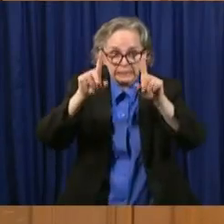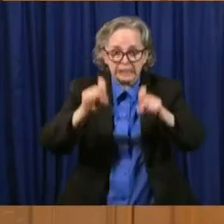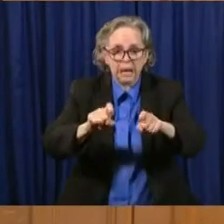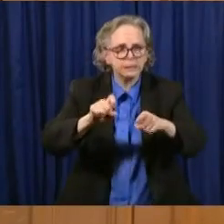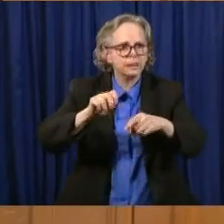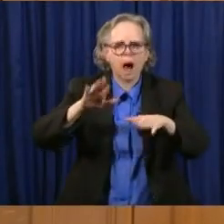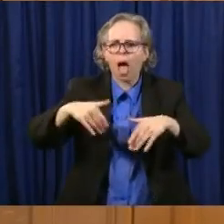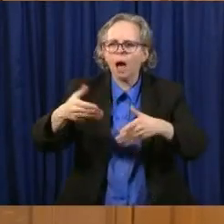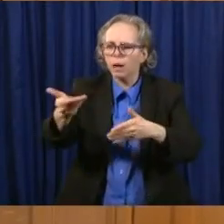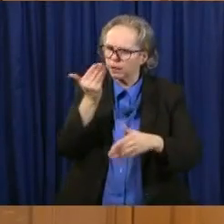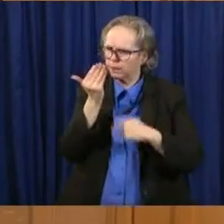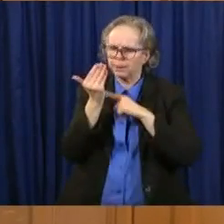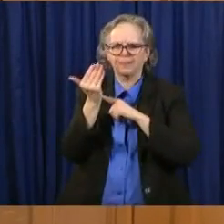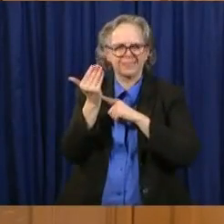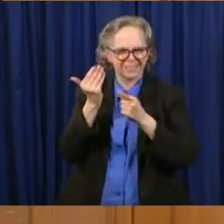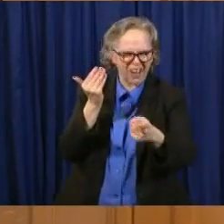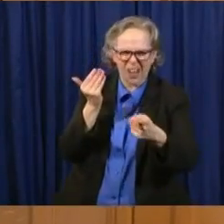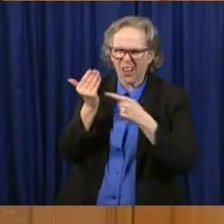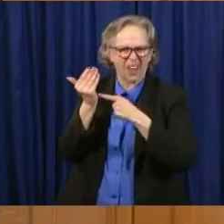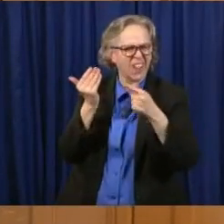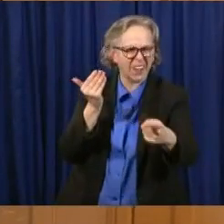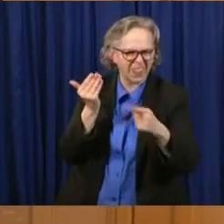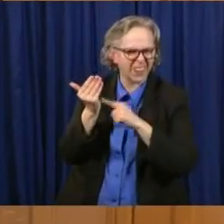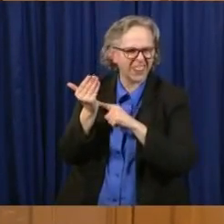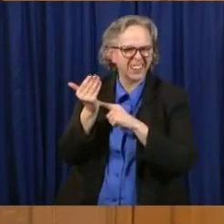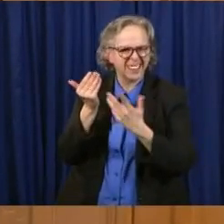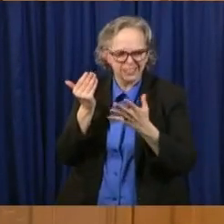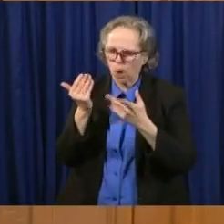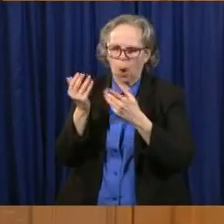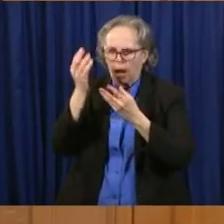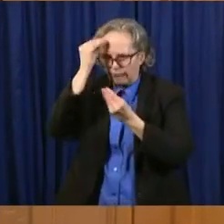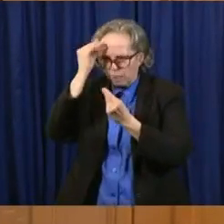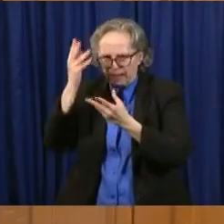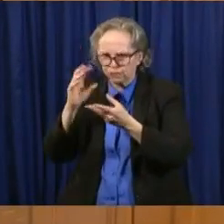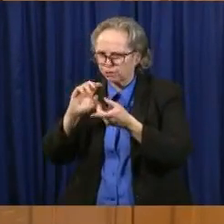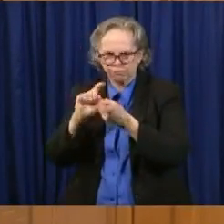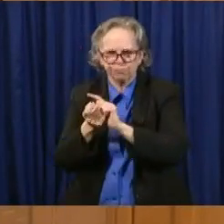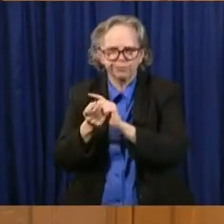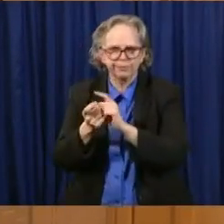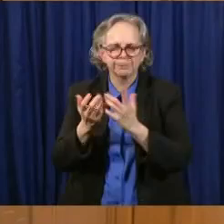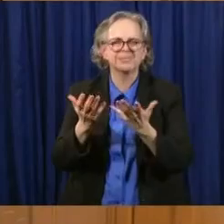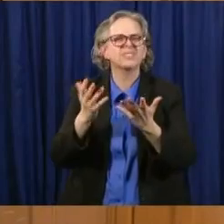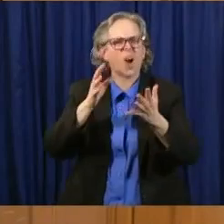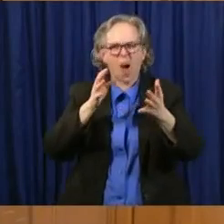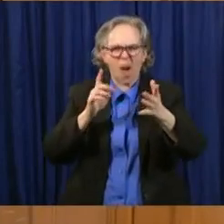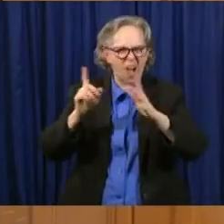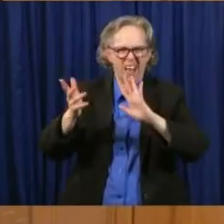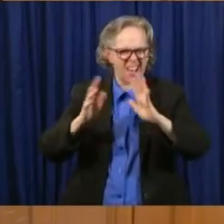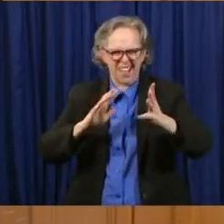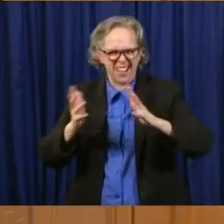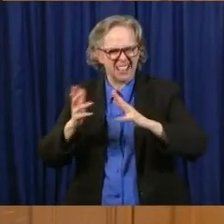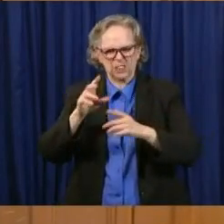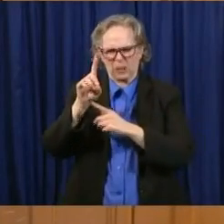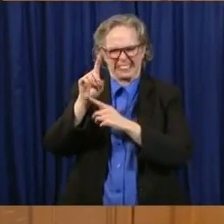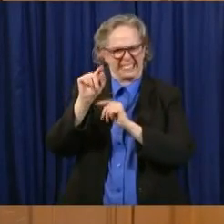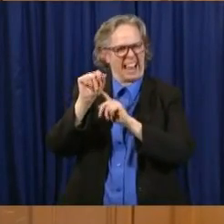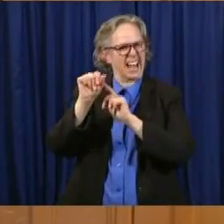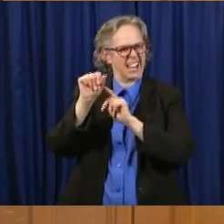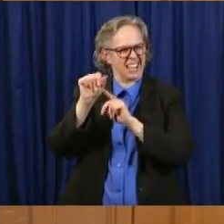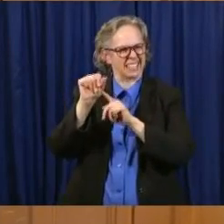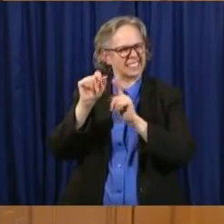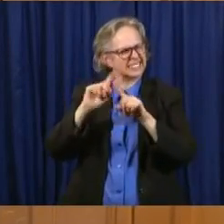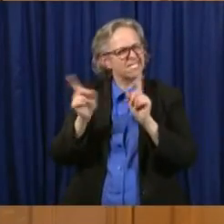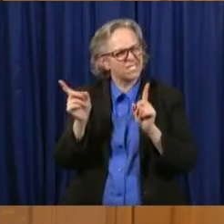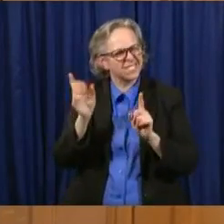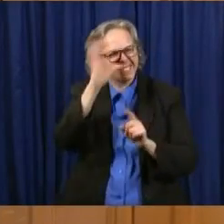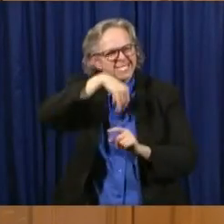death. So that data is different, um, than saying how many people we learned about today.